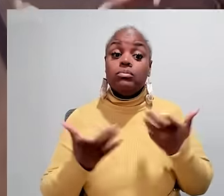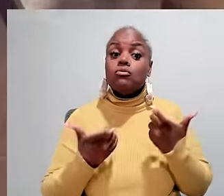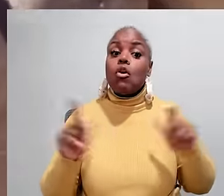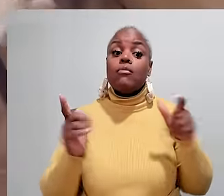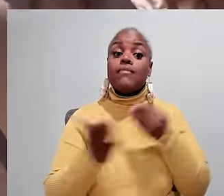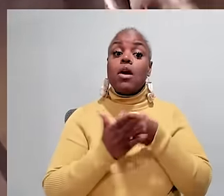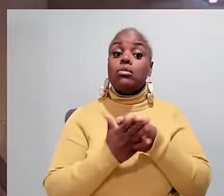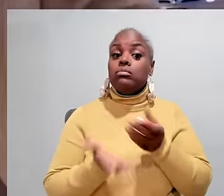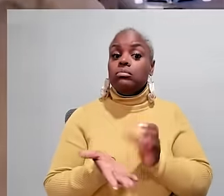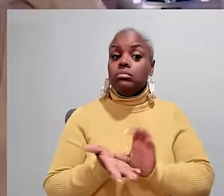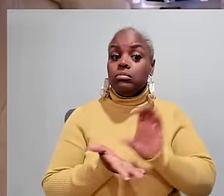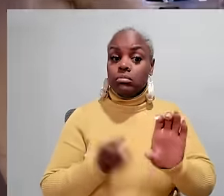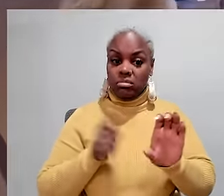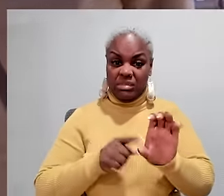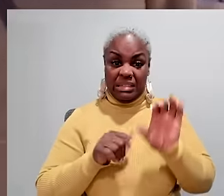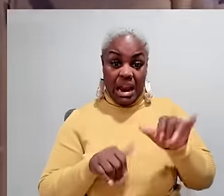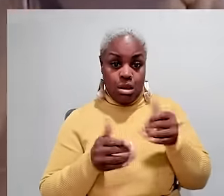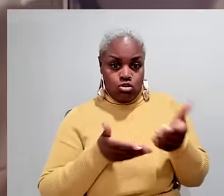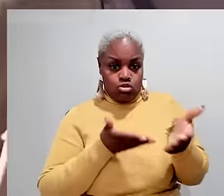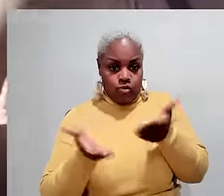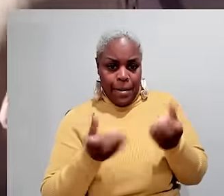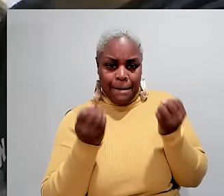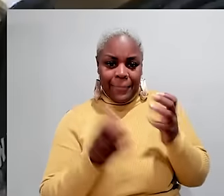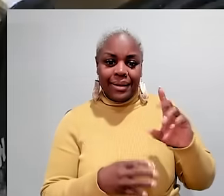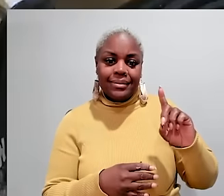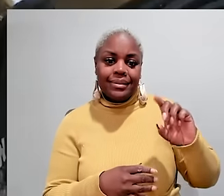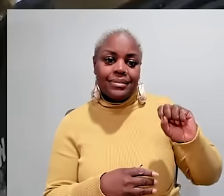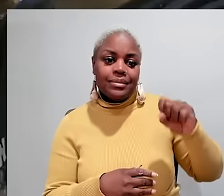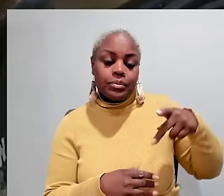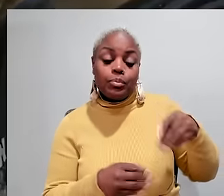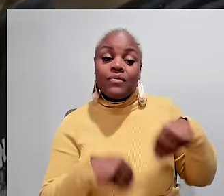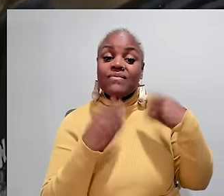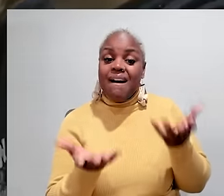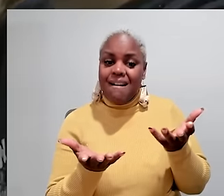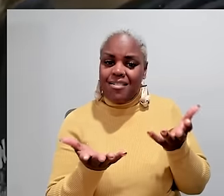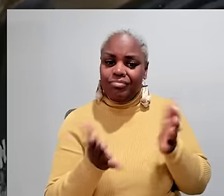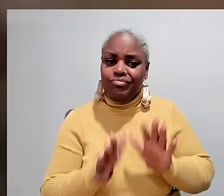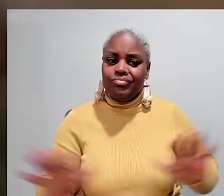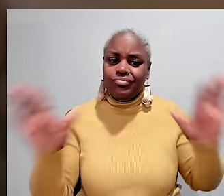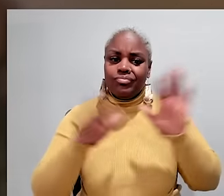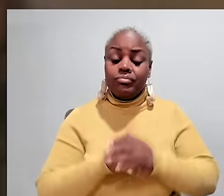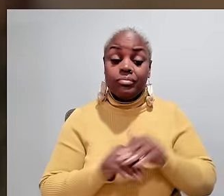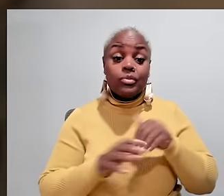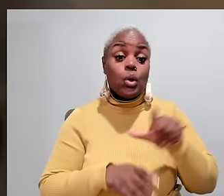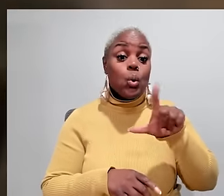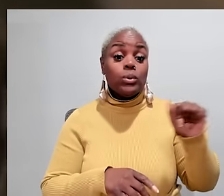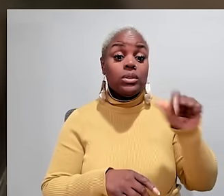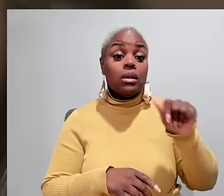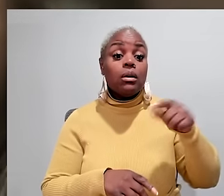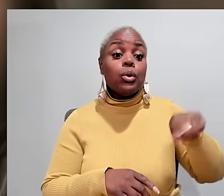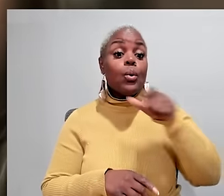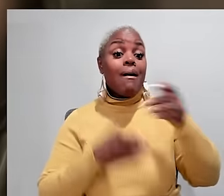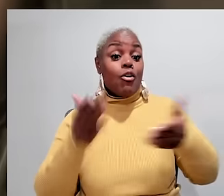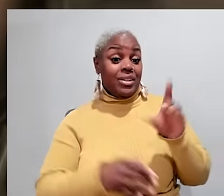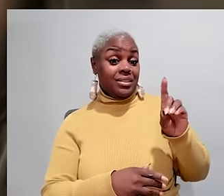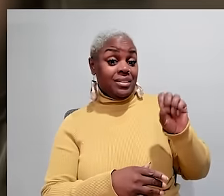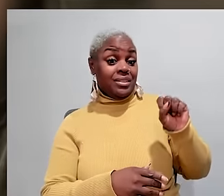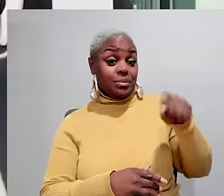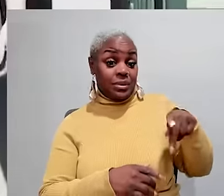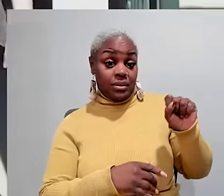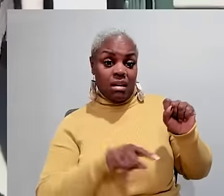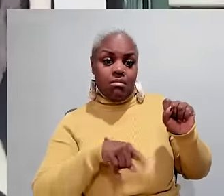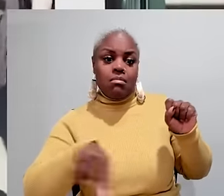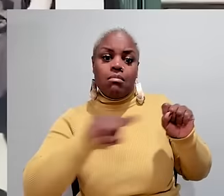in Medicaid nationwide drives the problem it is the largest funding source for the services that many DSPs